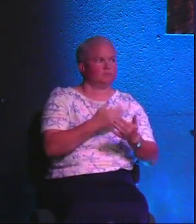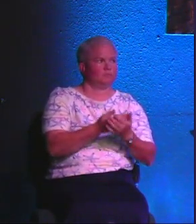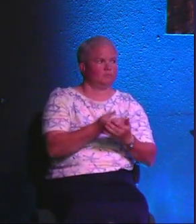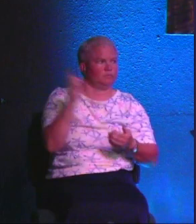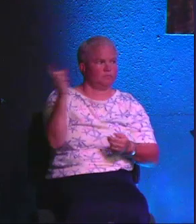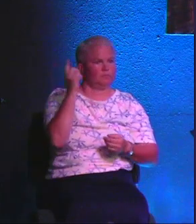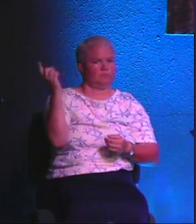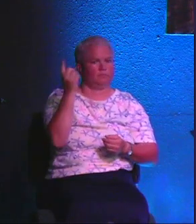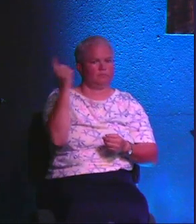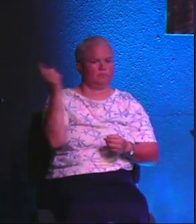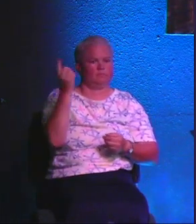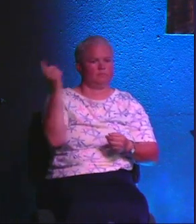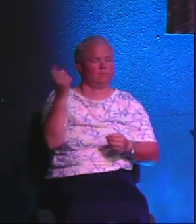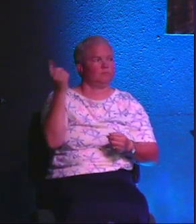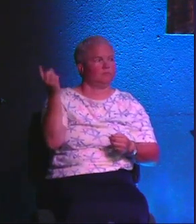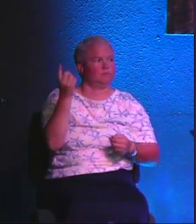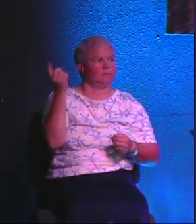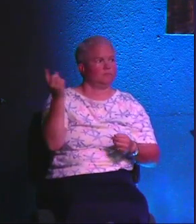always,